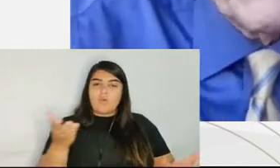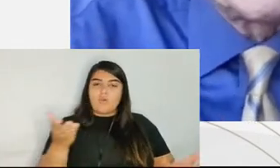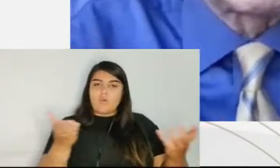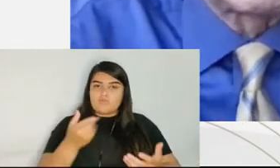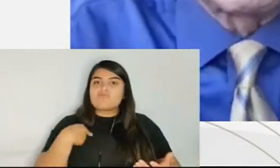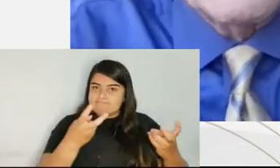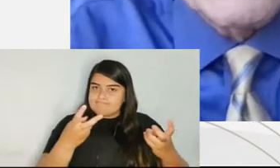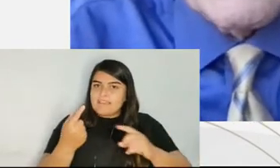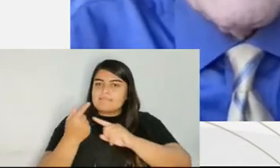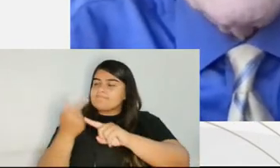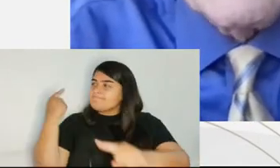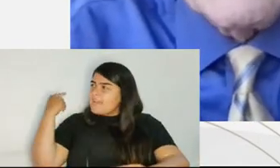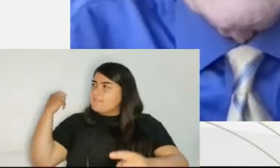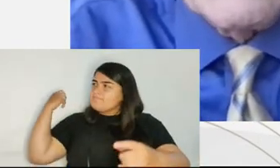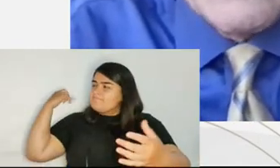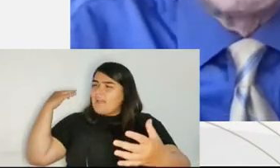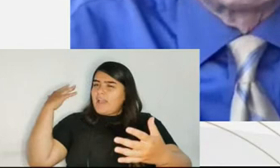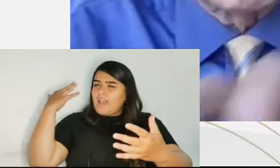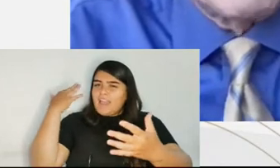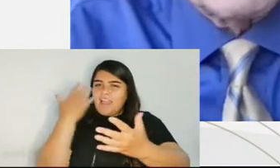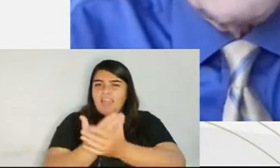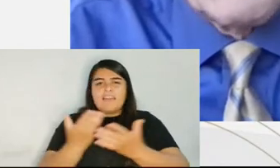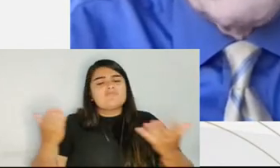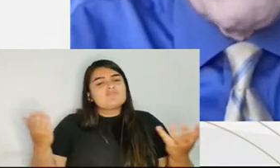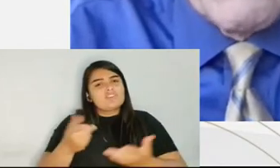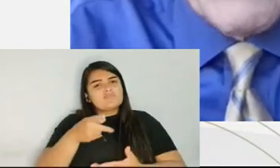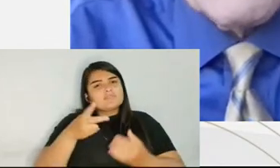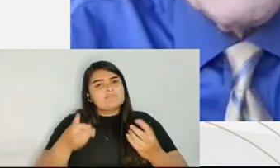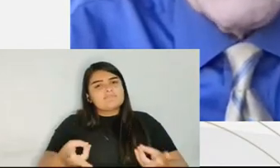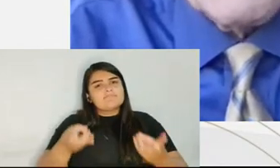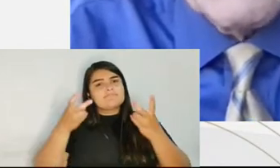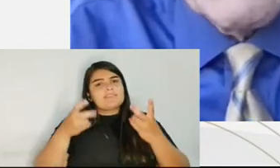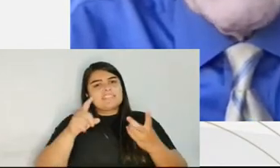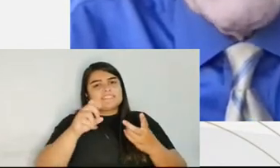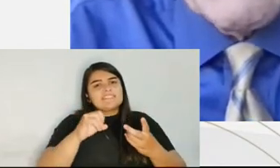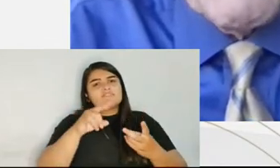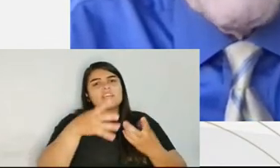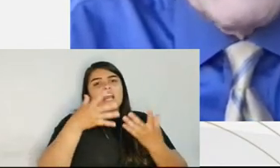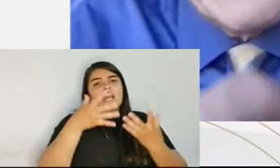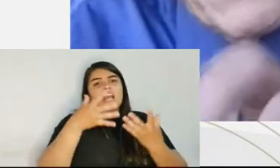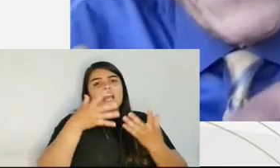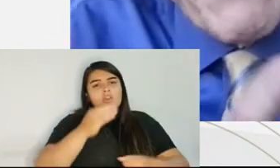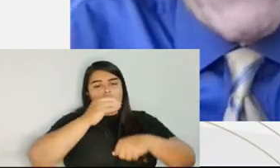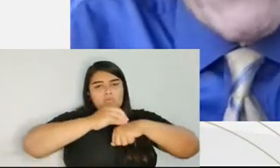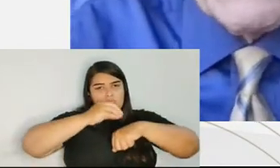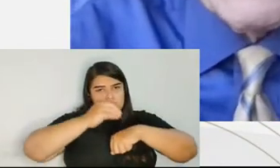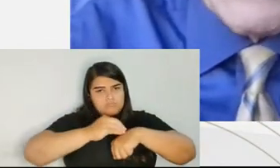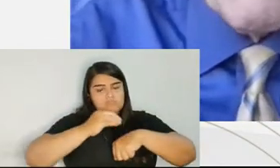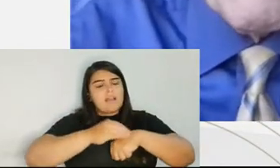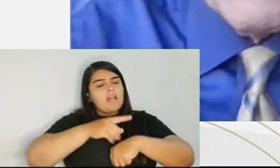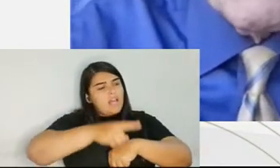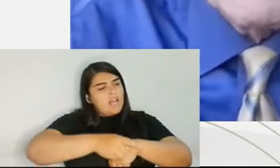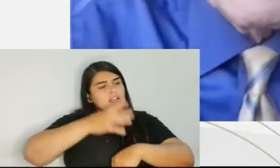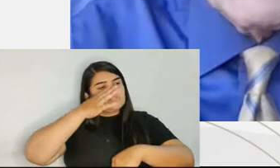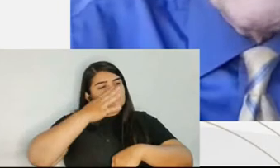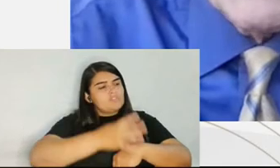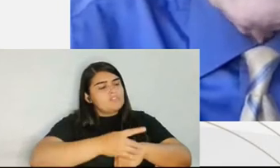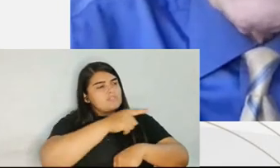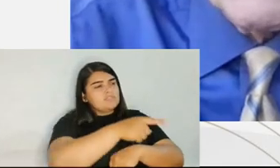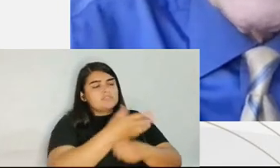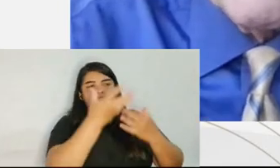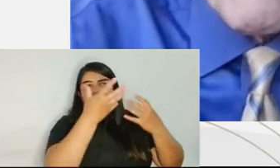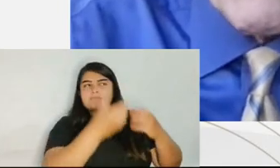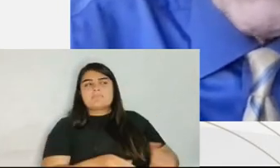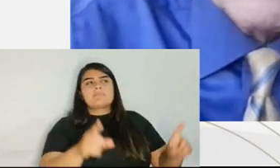if you plead guilty to this charge, I won't prosecute you on that charge. In the end, they amount to the same thing, which is the